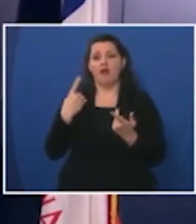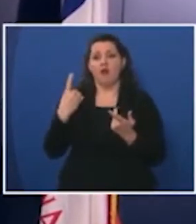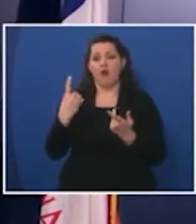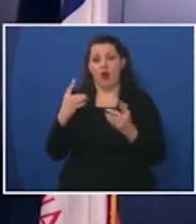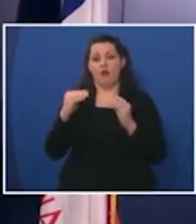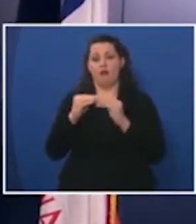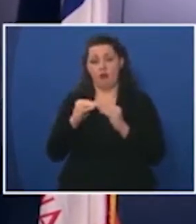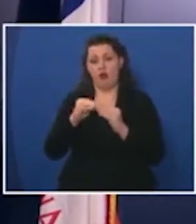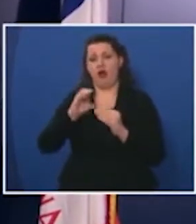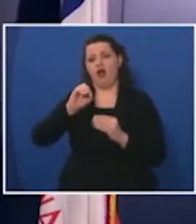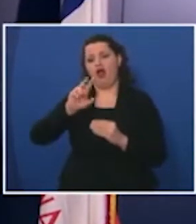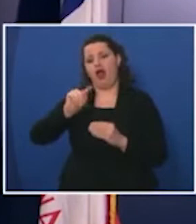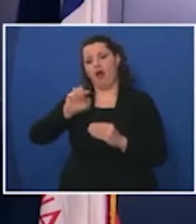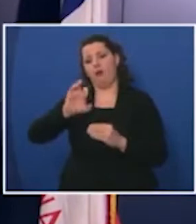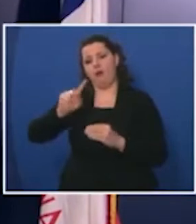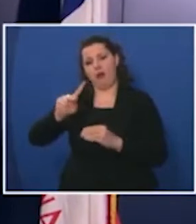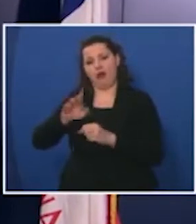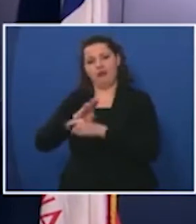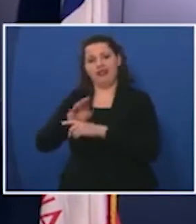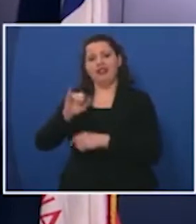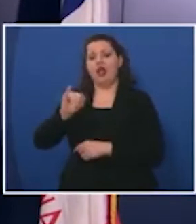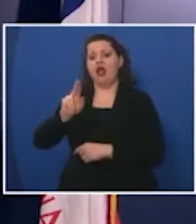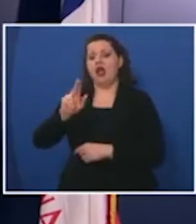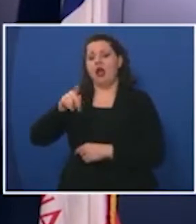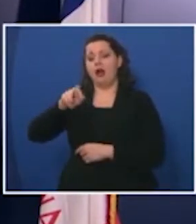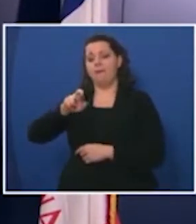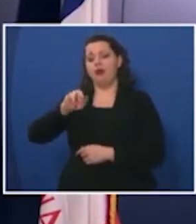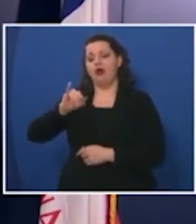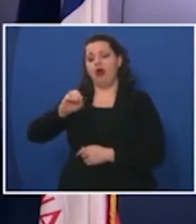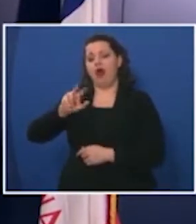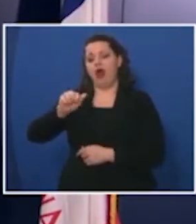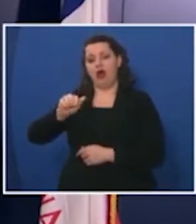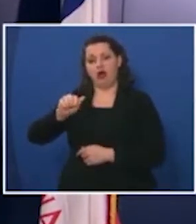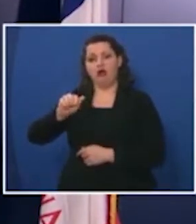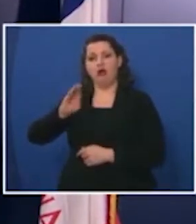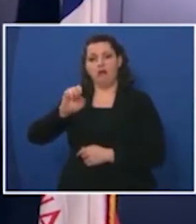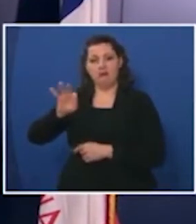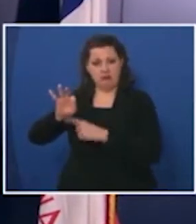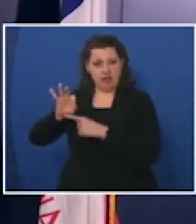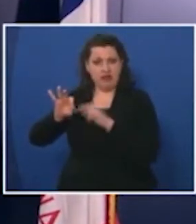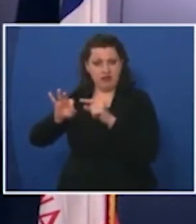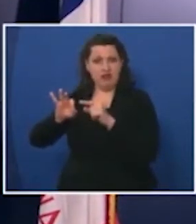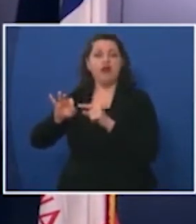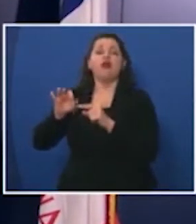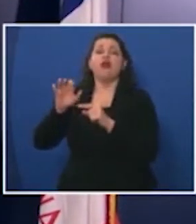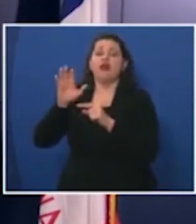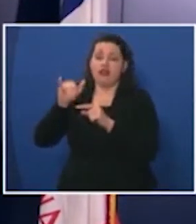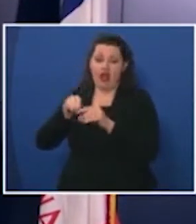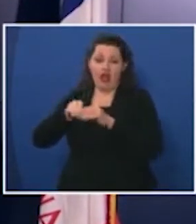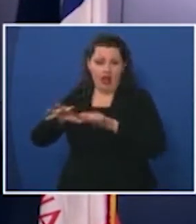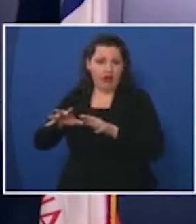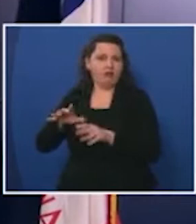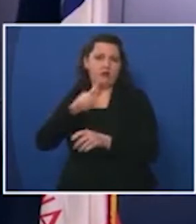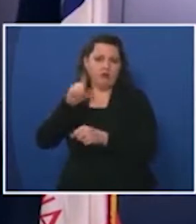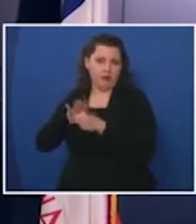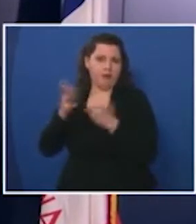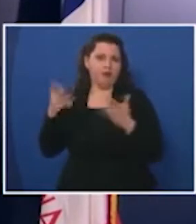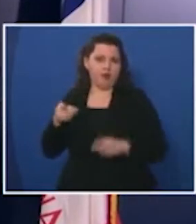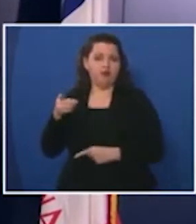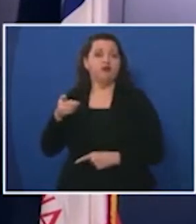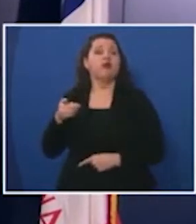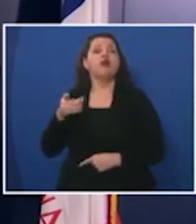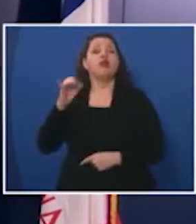at a business upper iowa beef in lime springs iowa that outbreak has been confirmed the reason that the